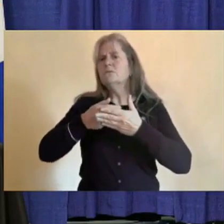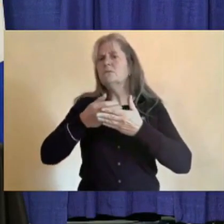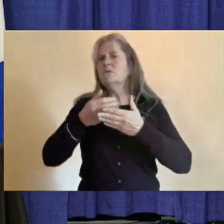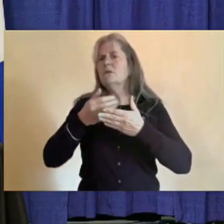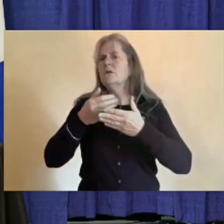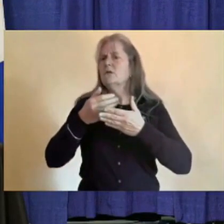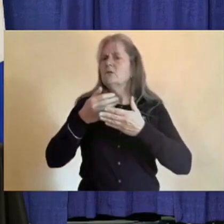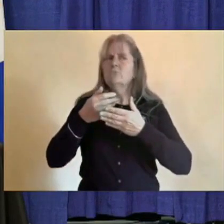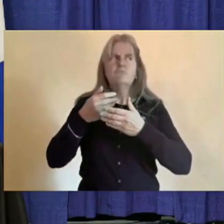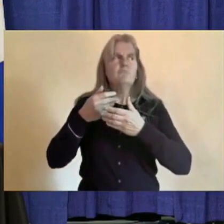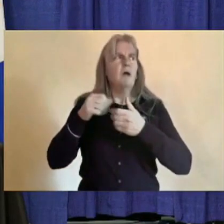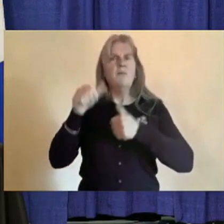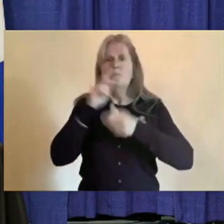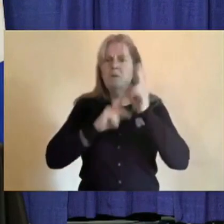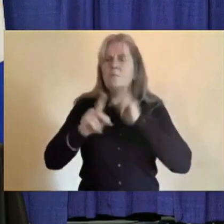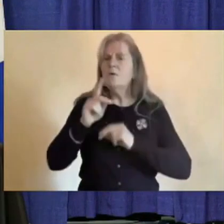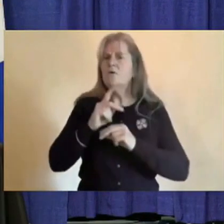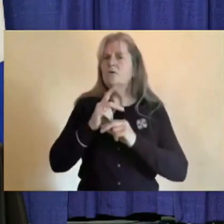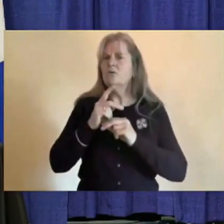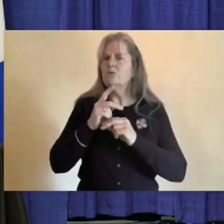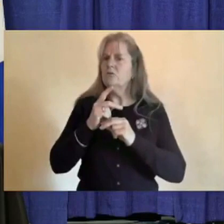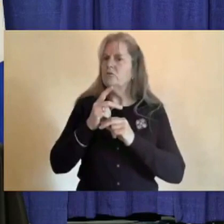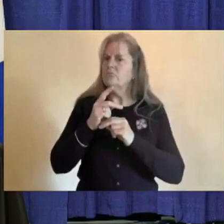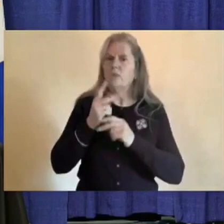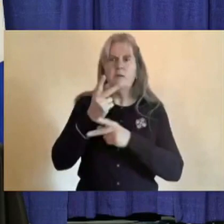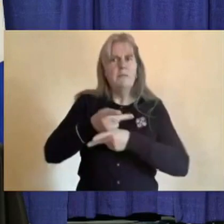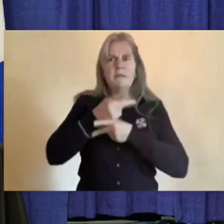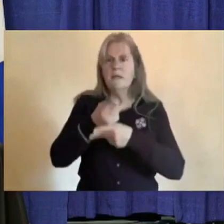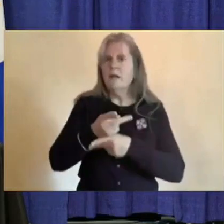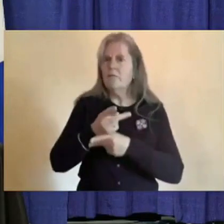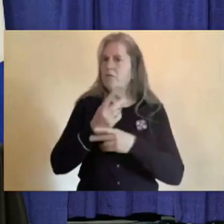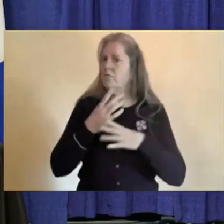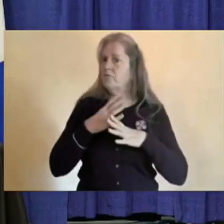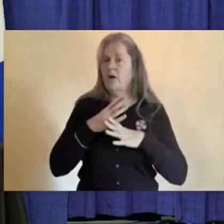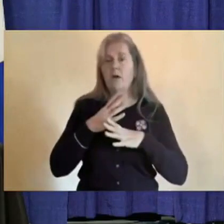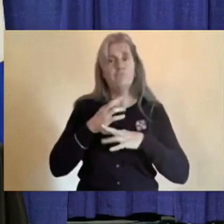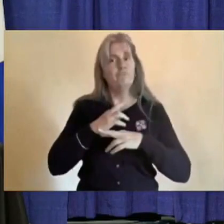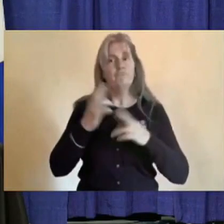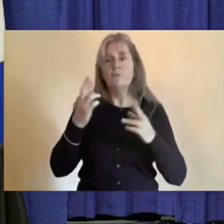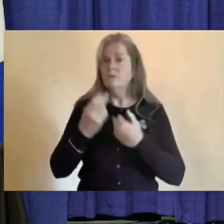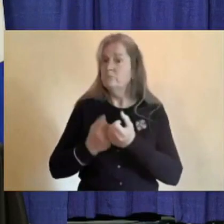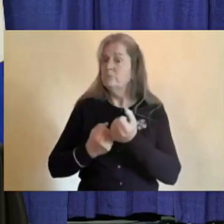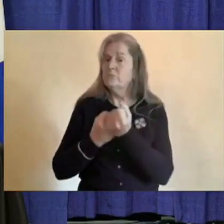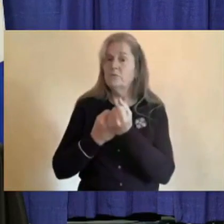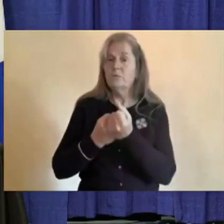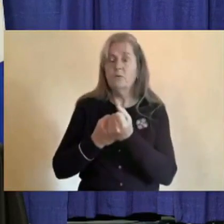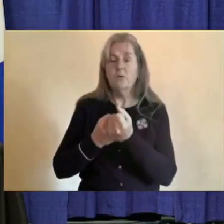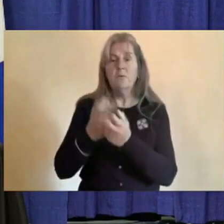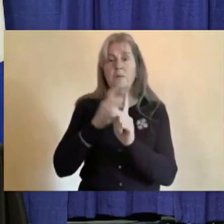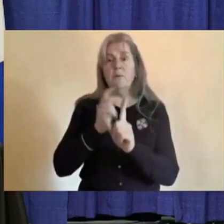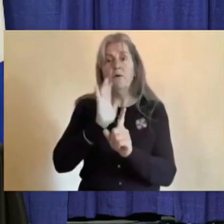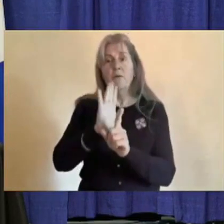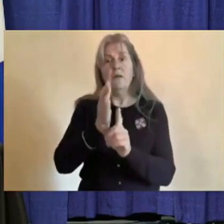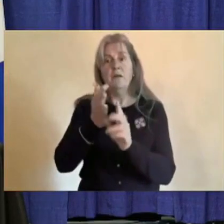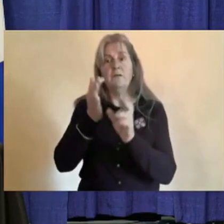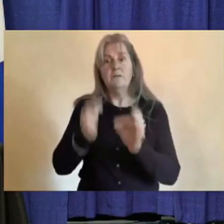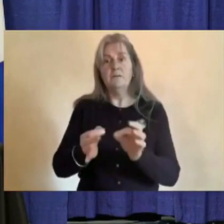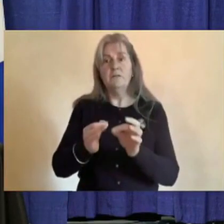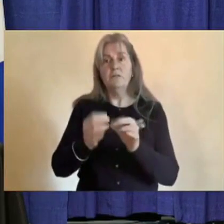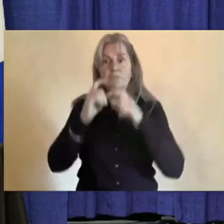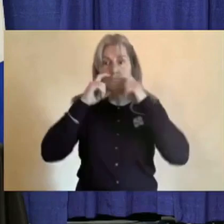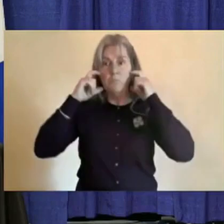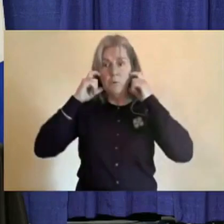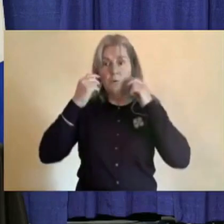and to be extra cautious I certainly would support that decision. And